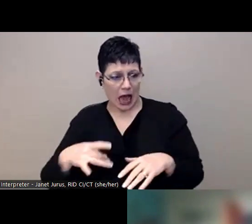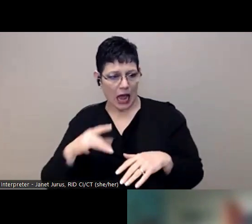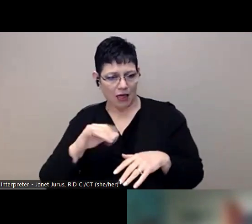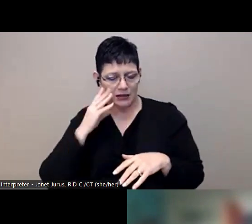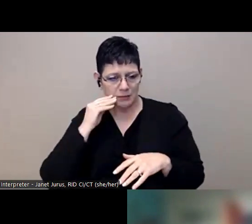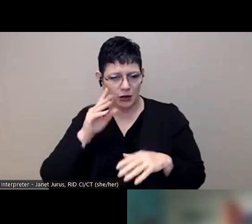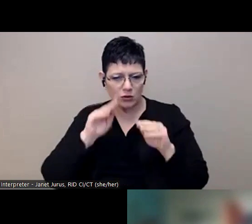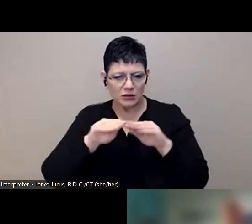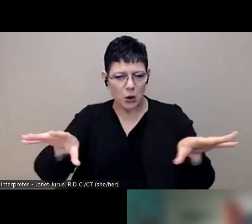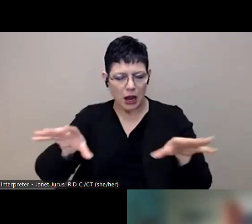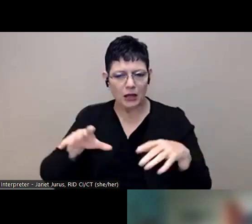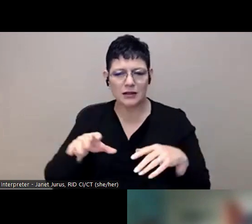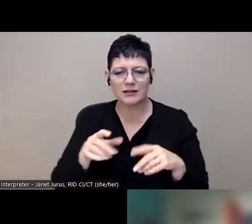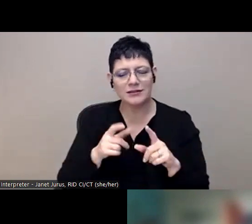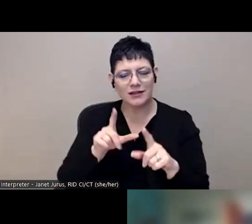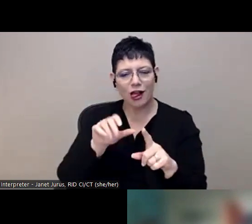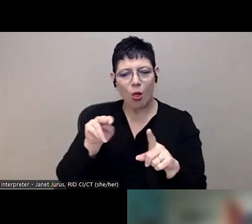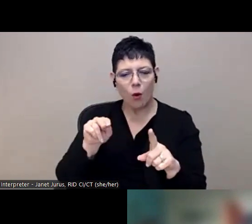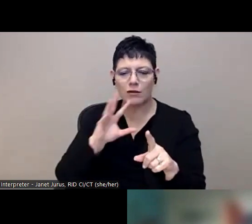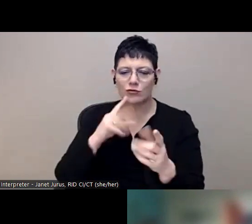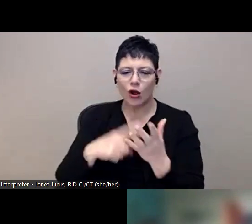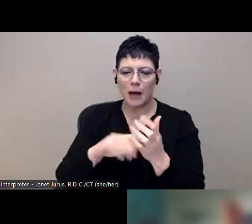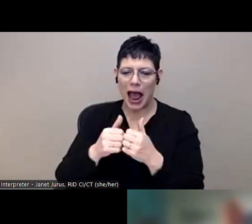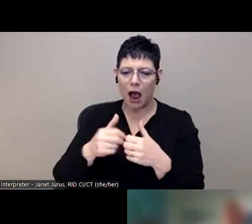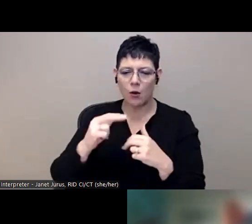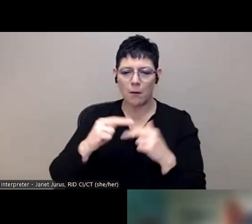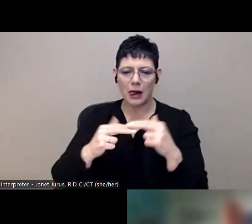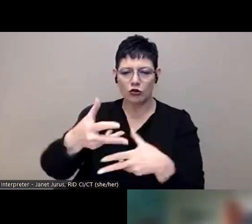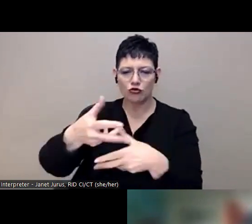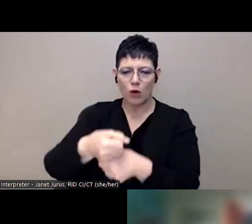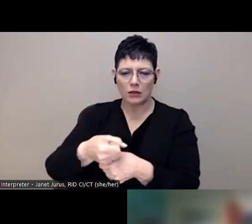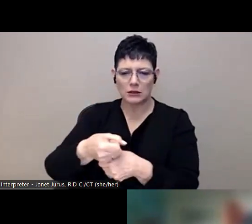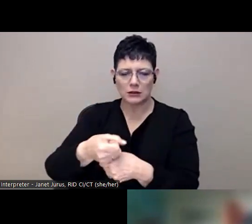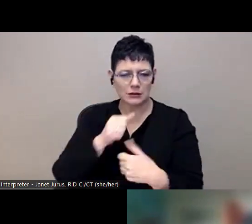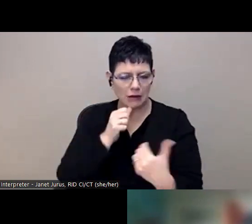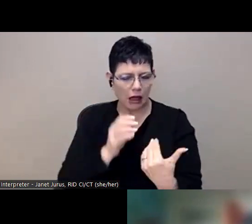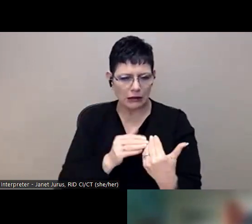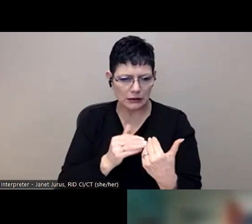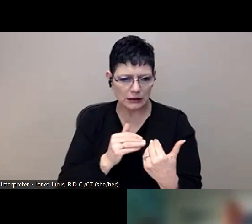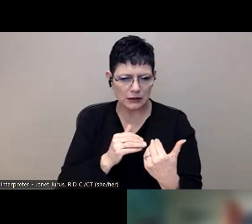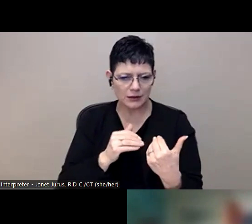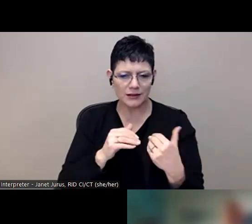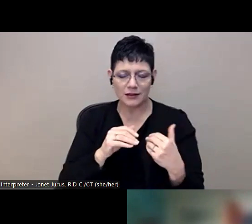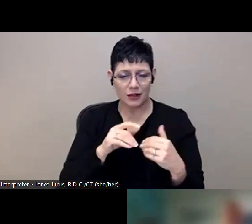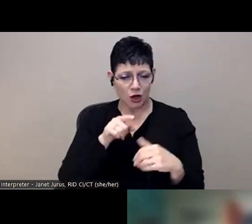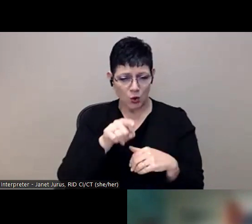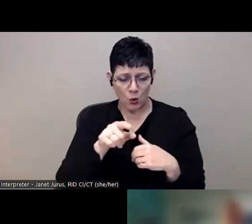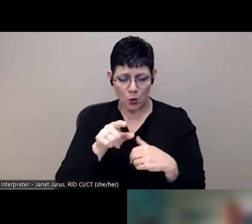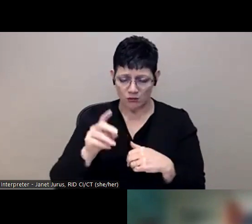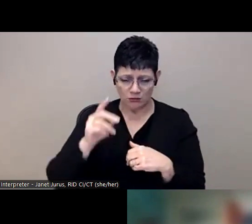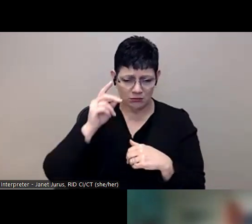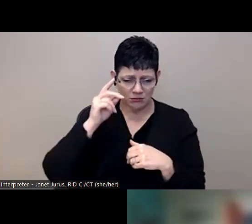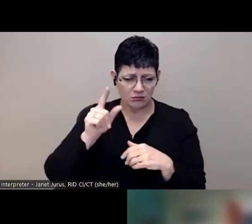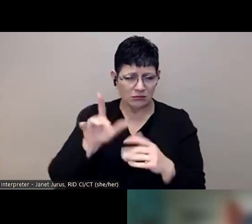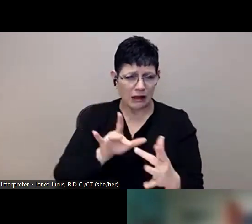talked about is how to build that trust, how to build relationship. And when you're able to connect with kids, um,